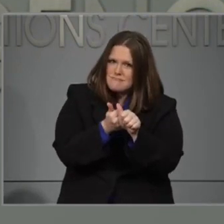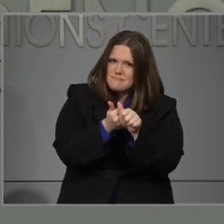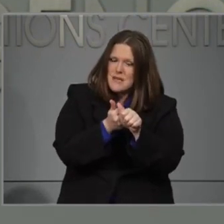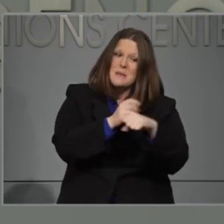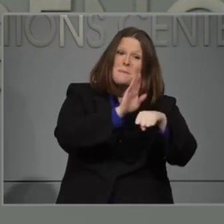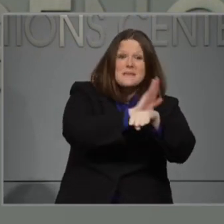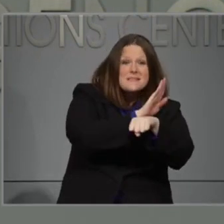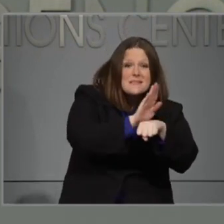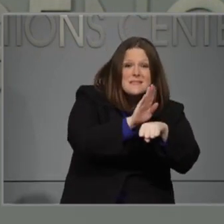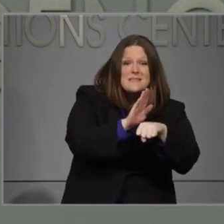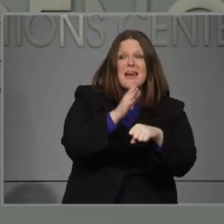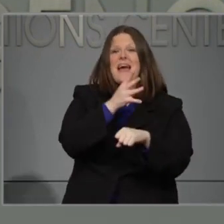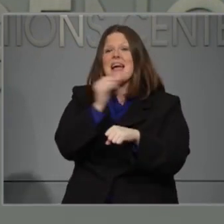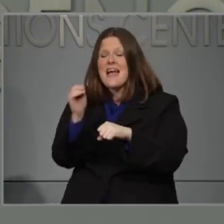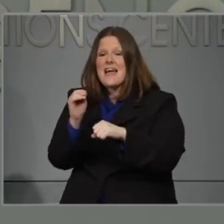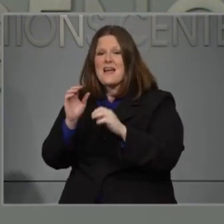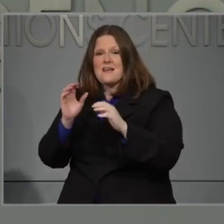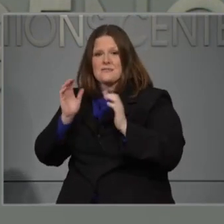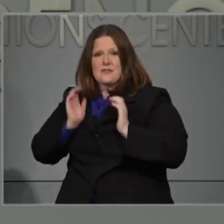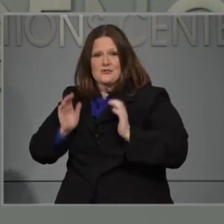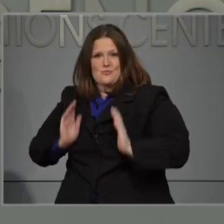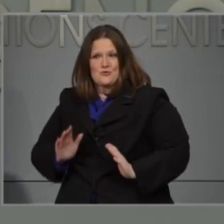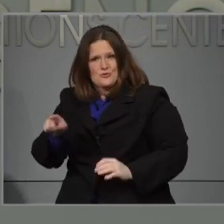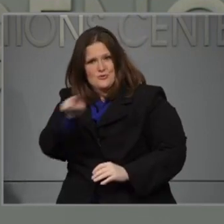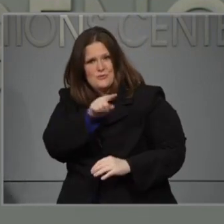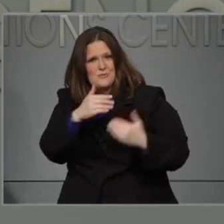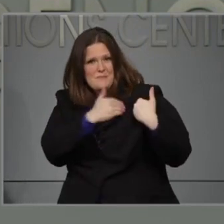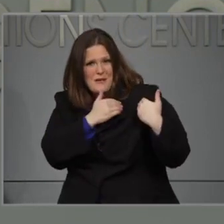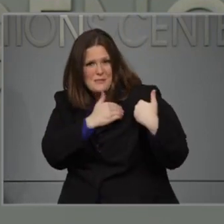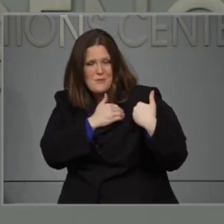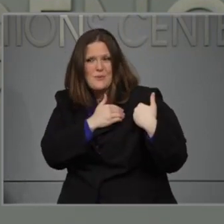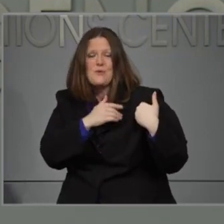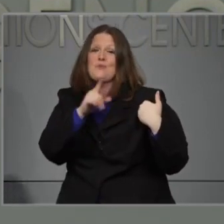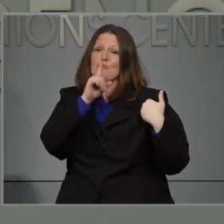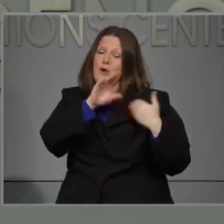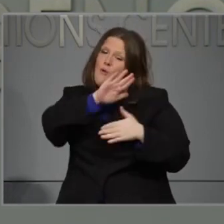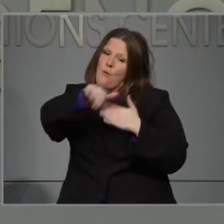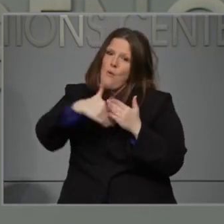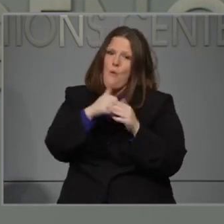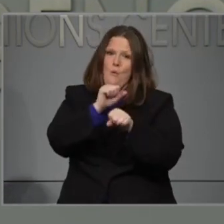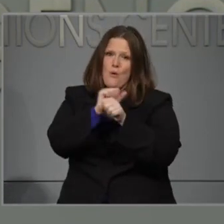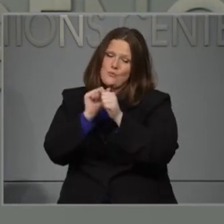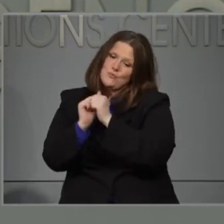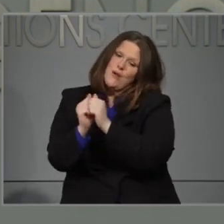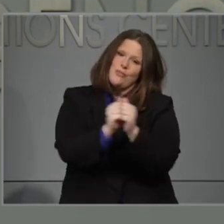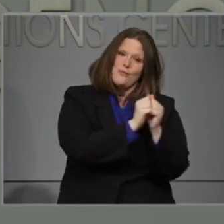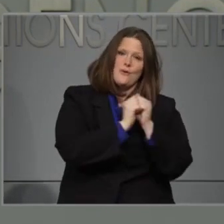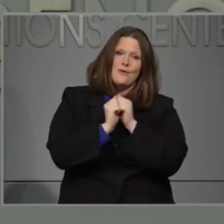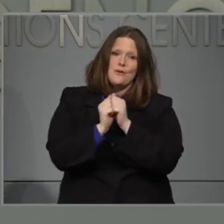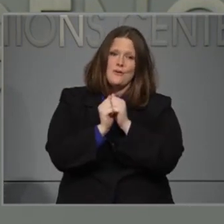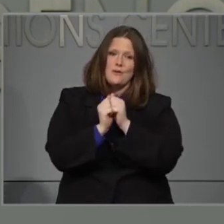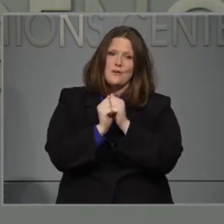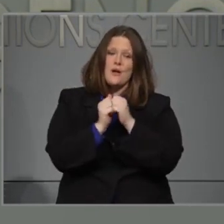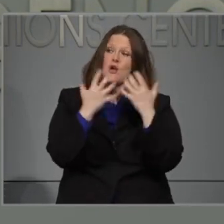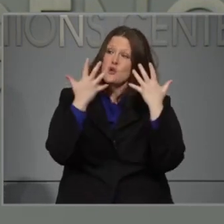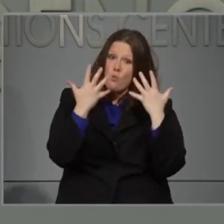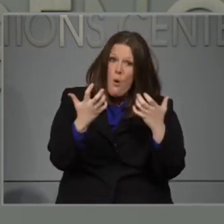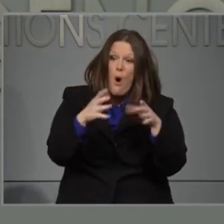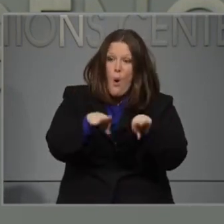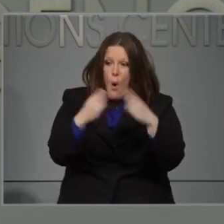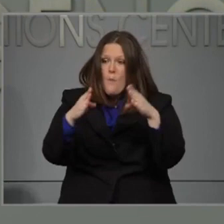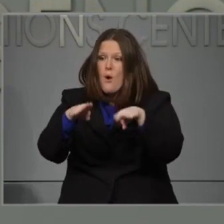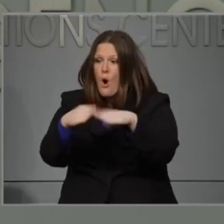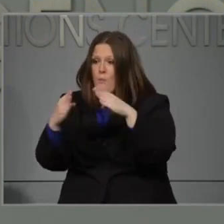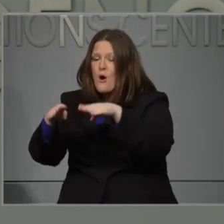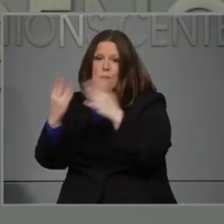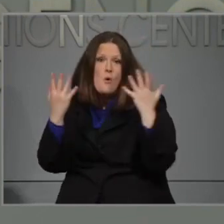businesses and individuals. I think it is going to take all of our work together. If we want to continue to make progress and